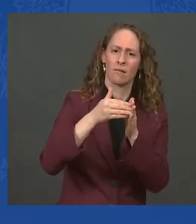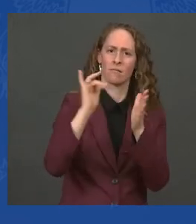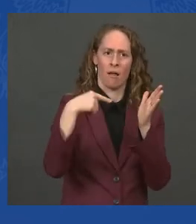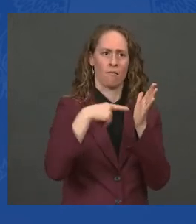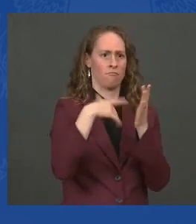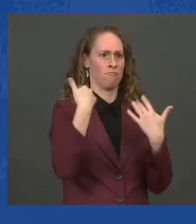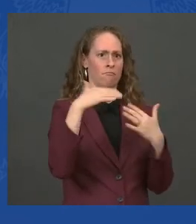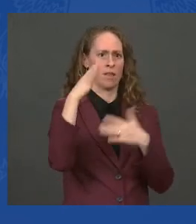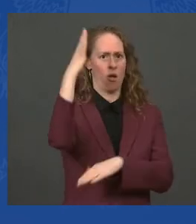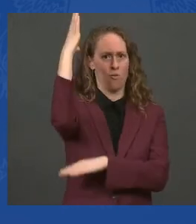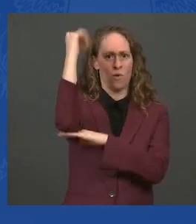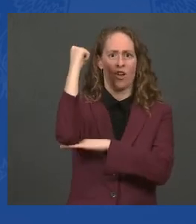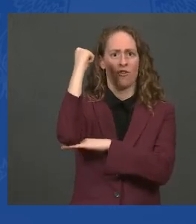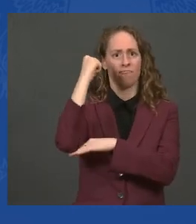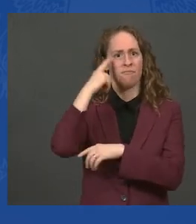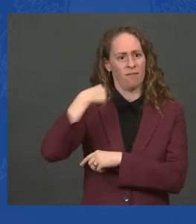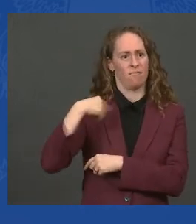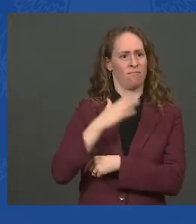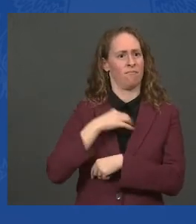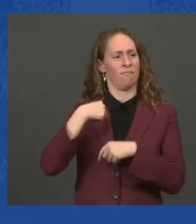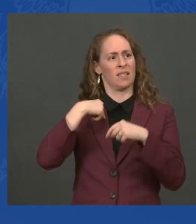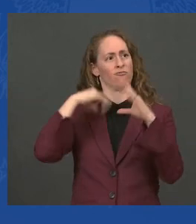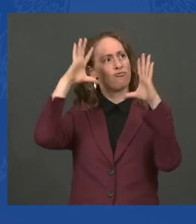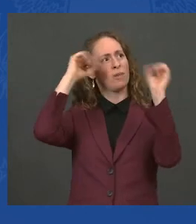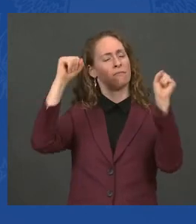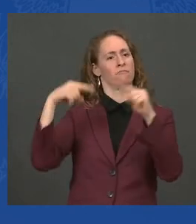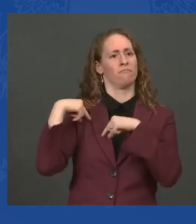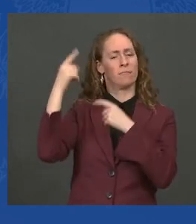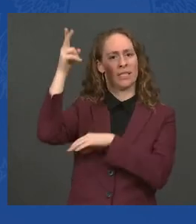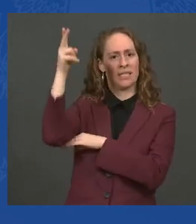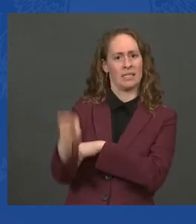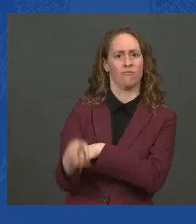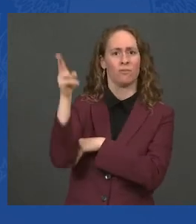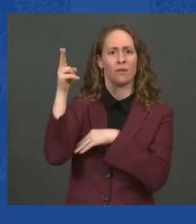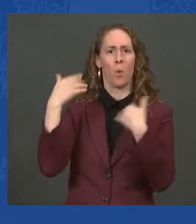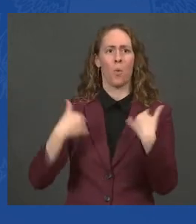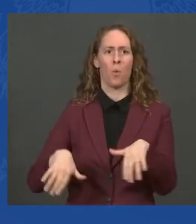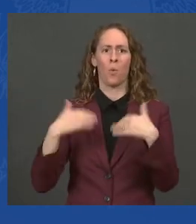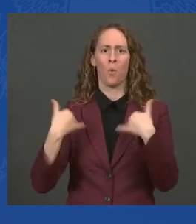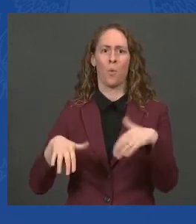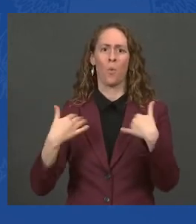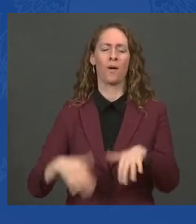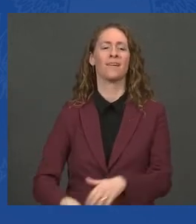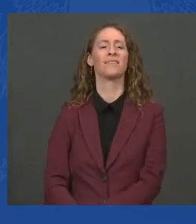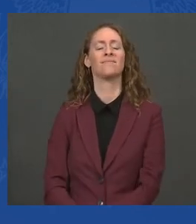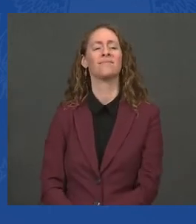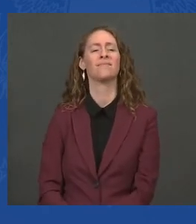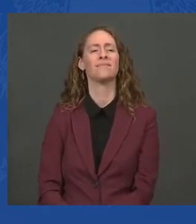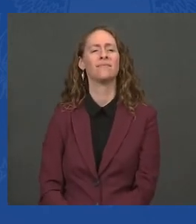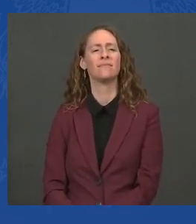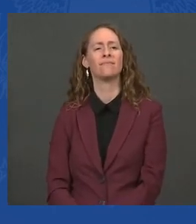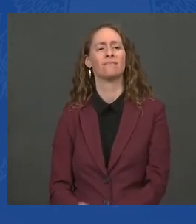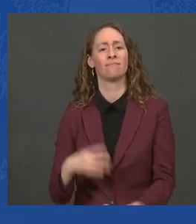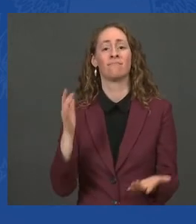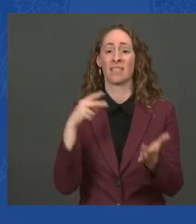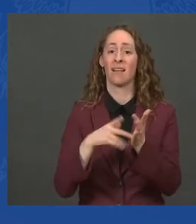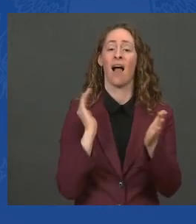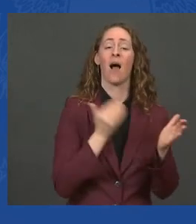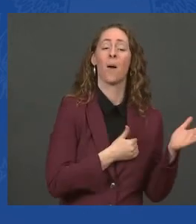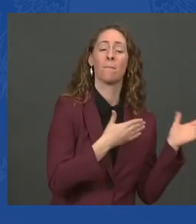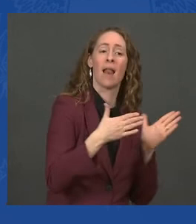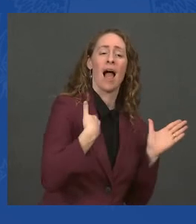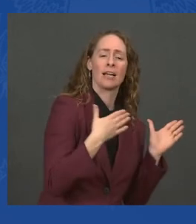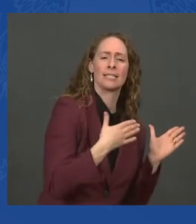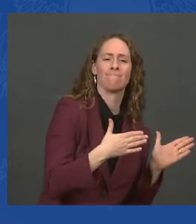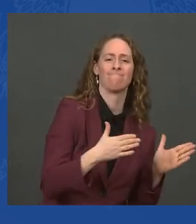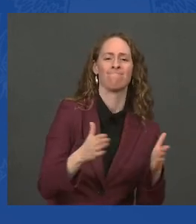took office in January, a sign that we're on the right track. Because of the extraordinary strides we've made, we can look forward to